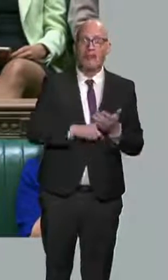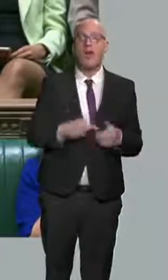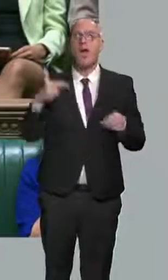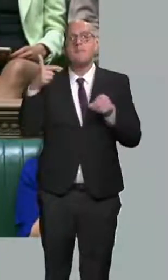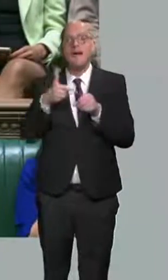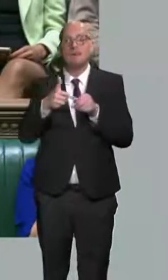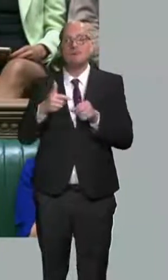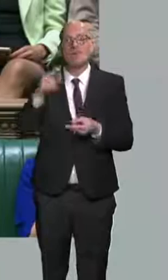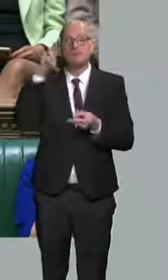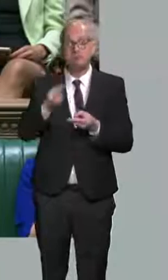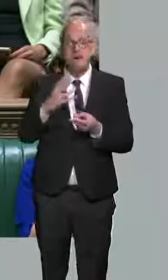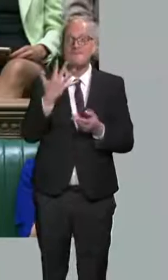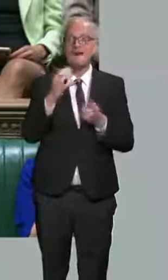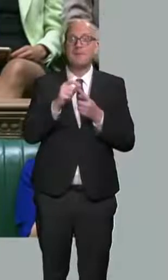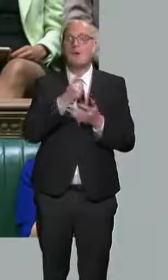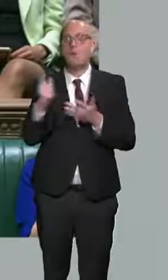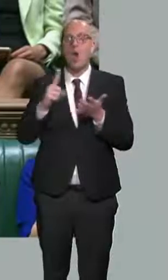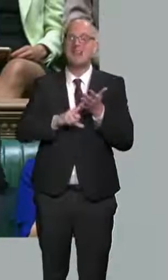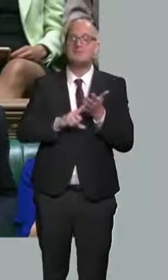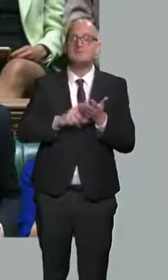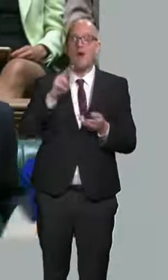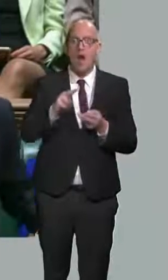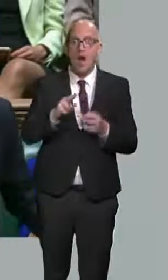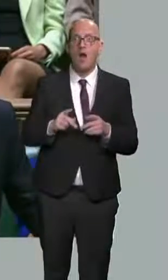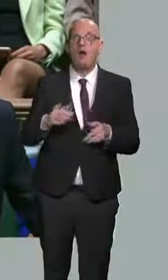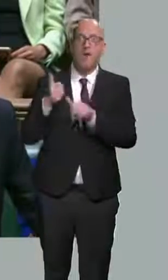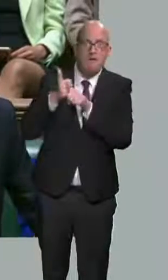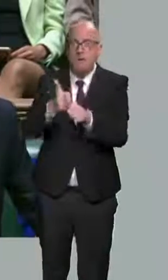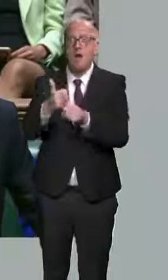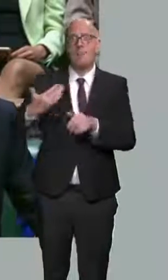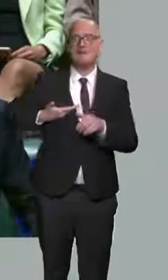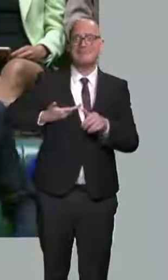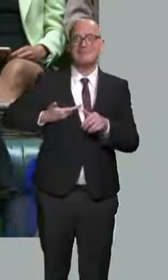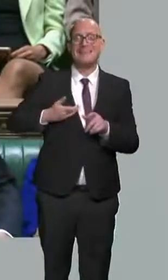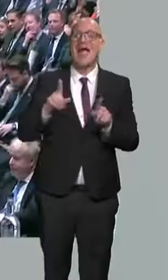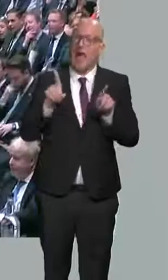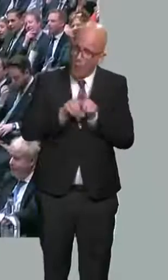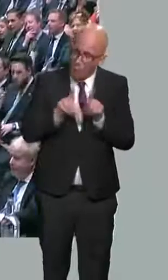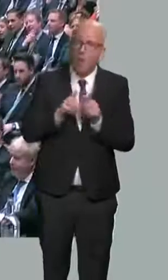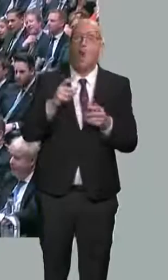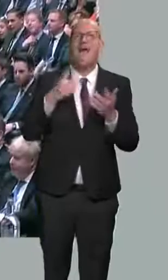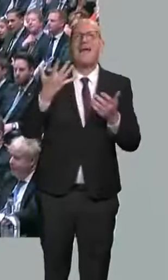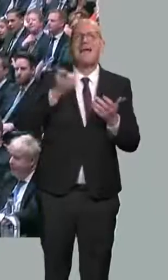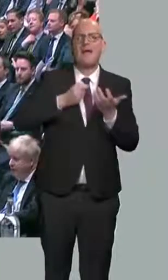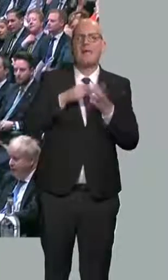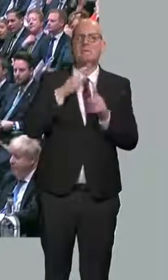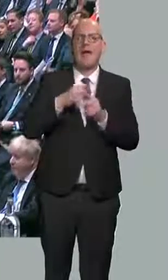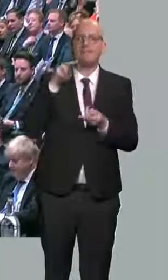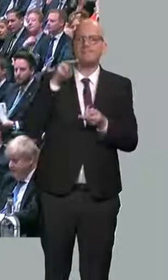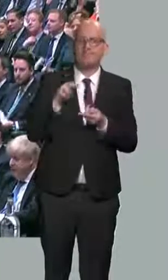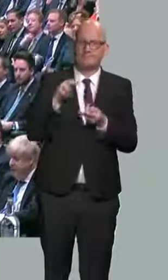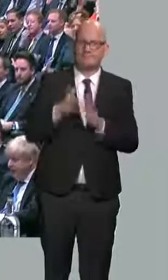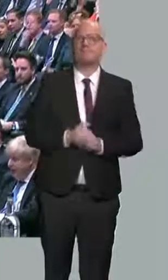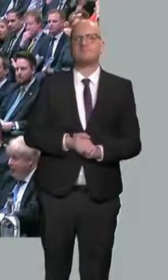taxes on business and, yes, for the first time in a long time, cuts income tax. Mr Speaker,